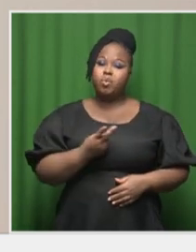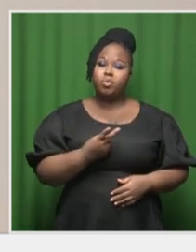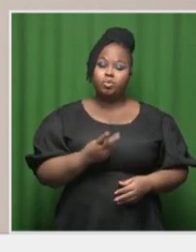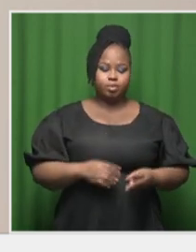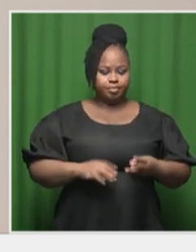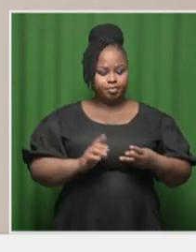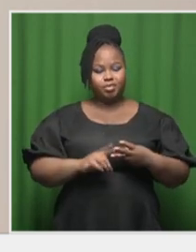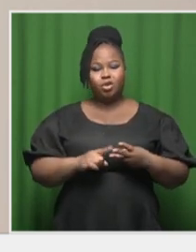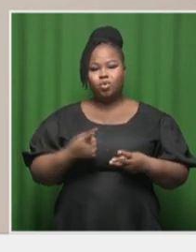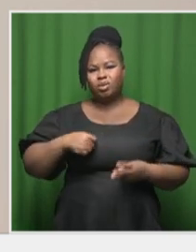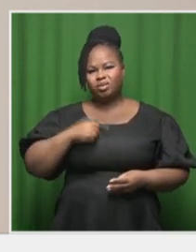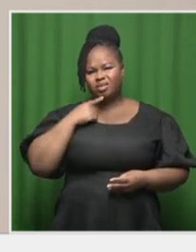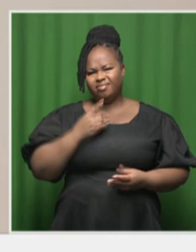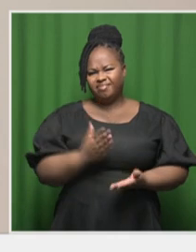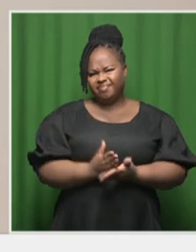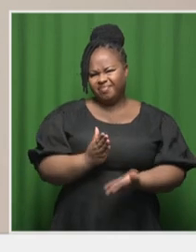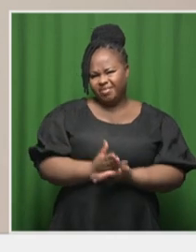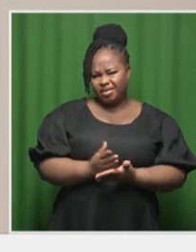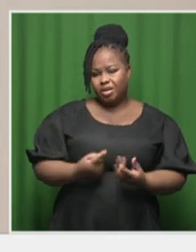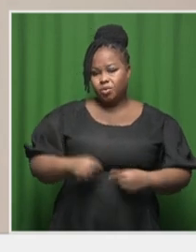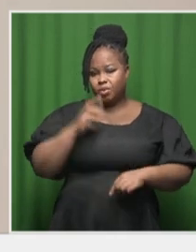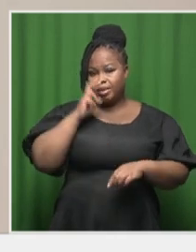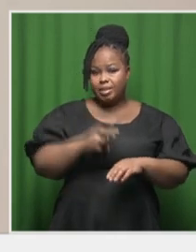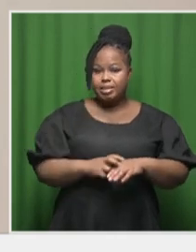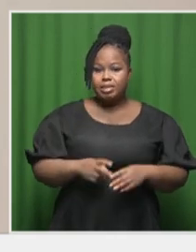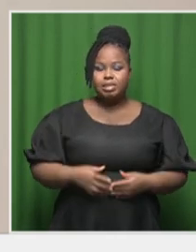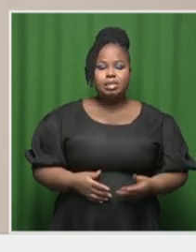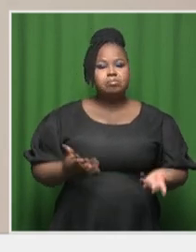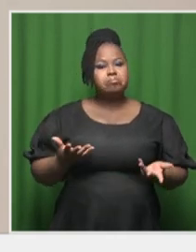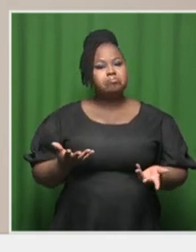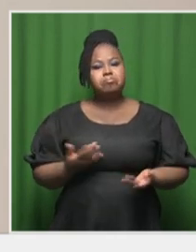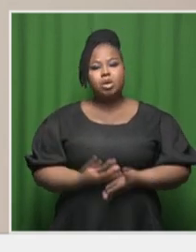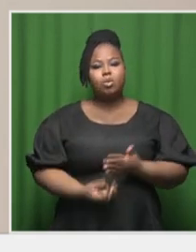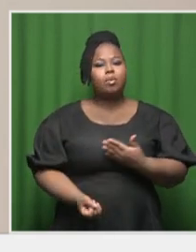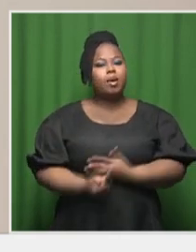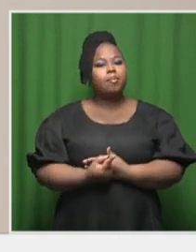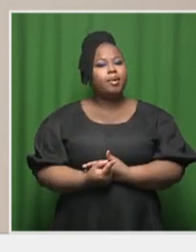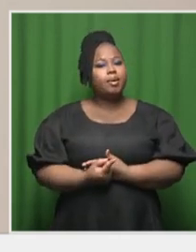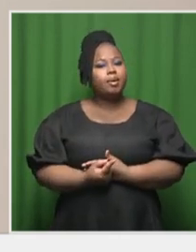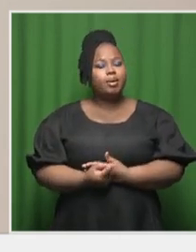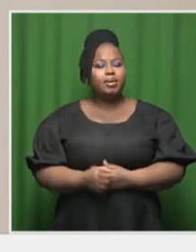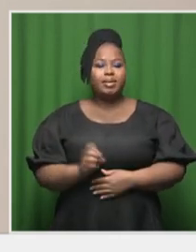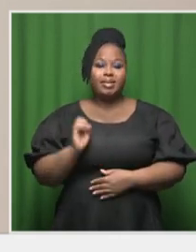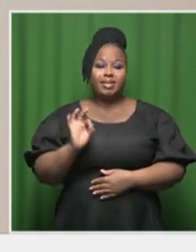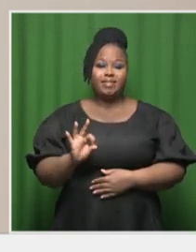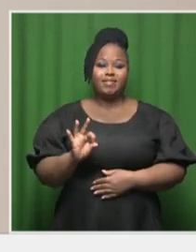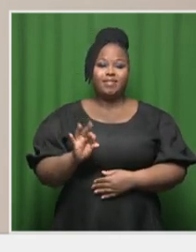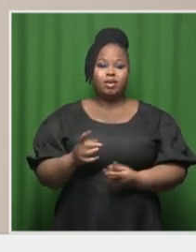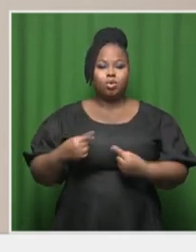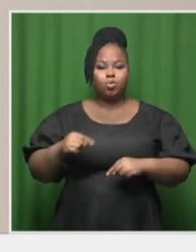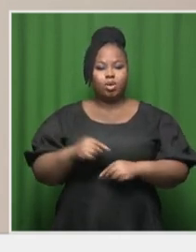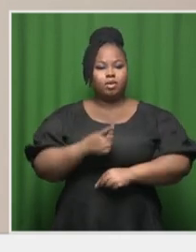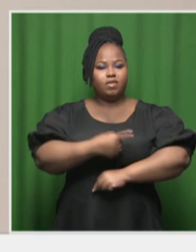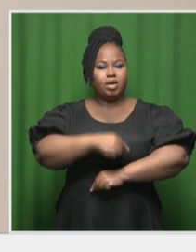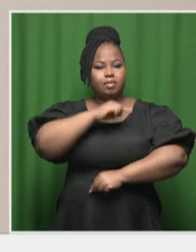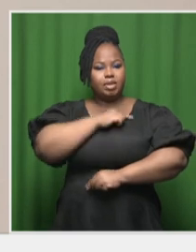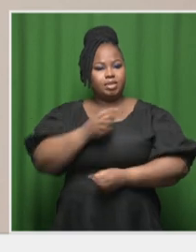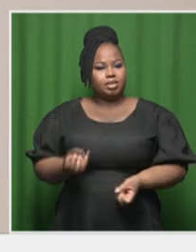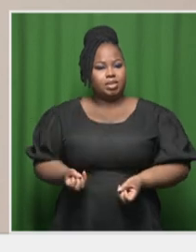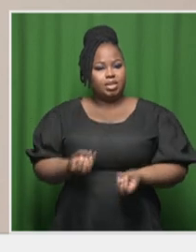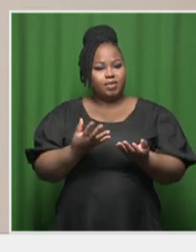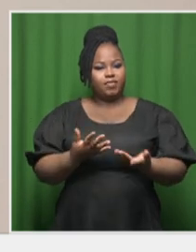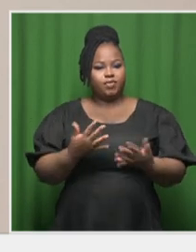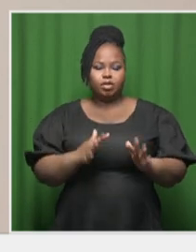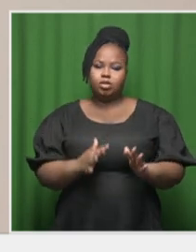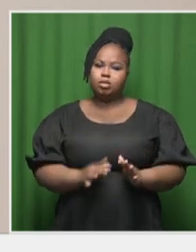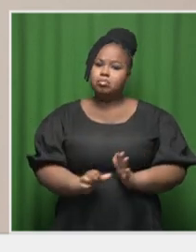guarantee that we require. That only comes into play once we have allocated capacity for you. And why